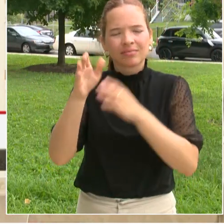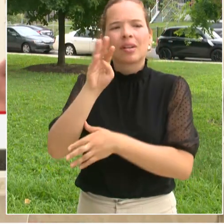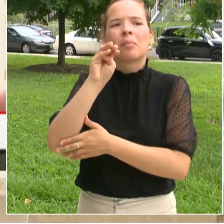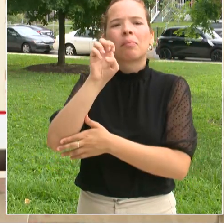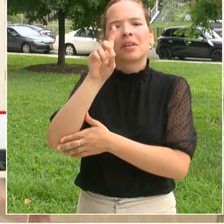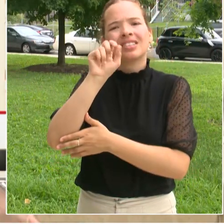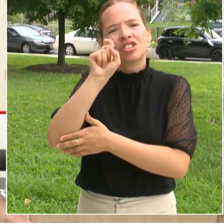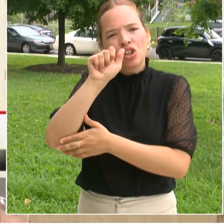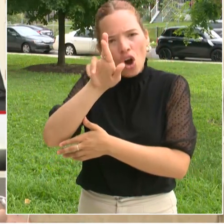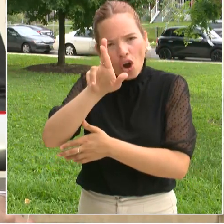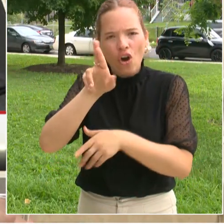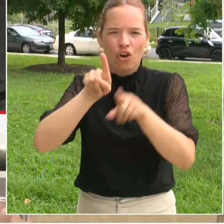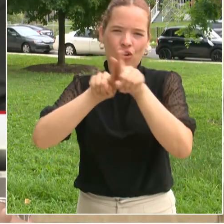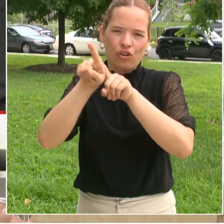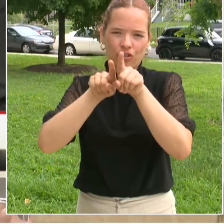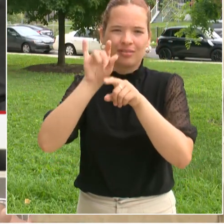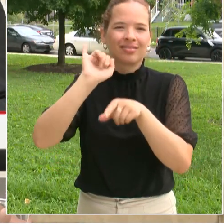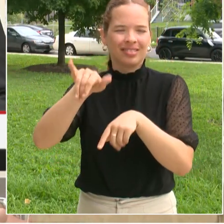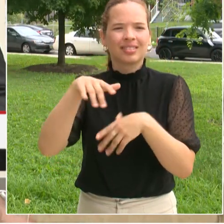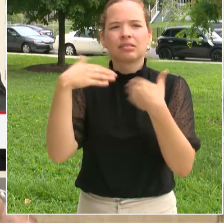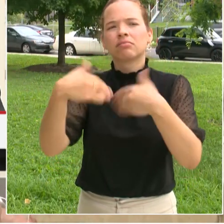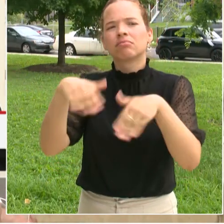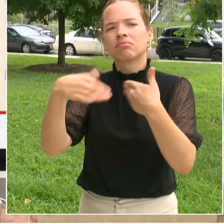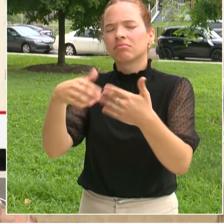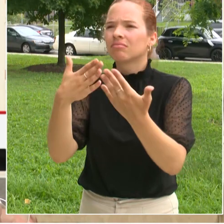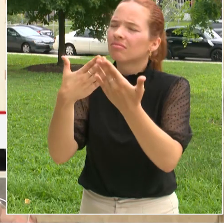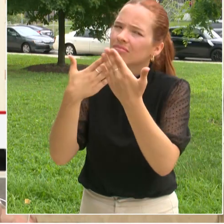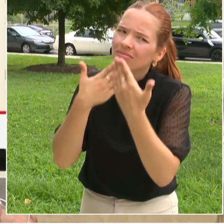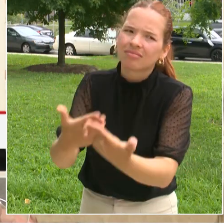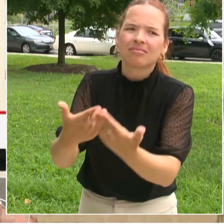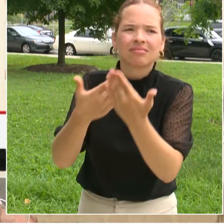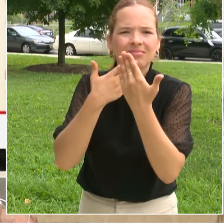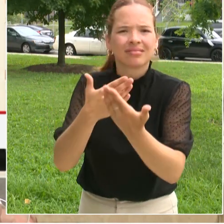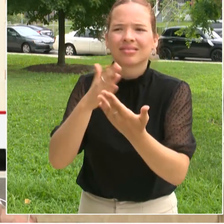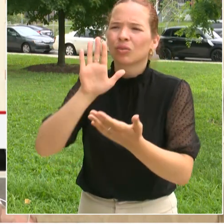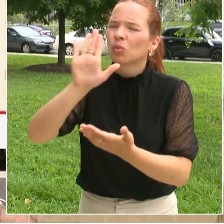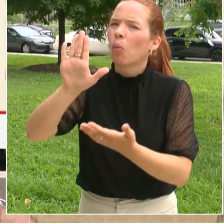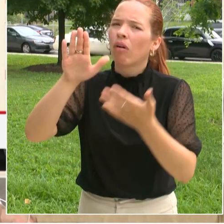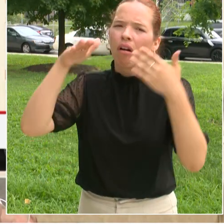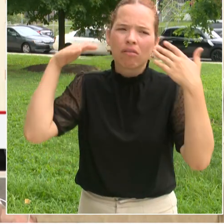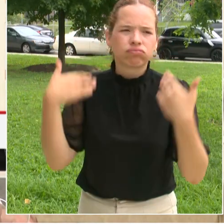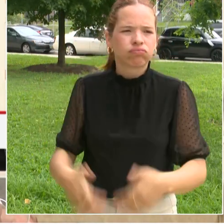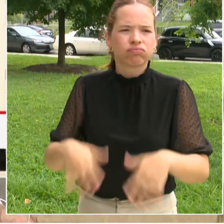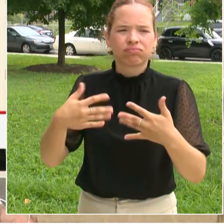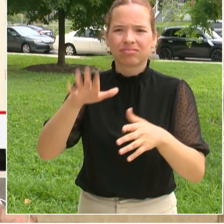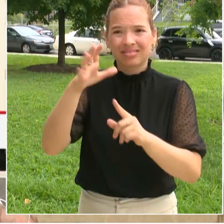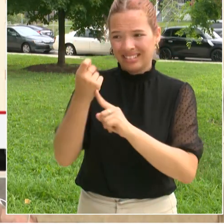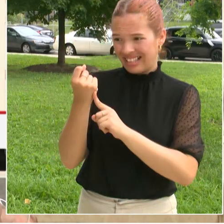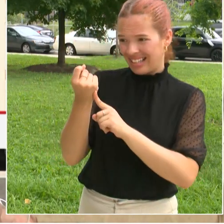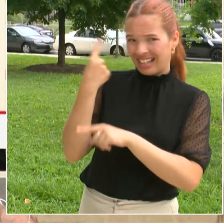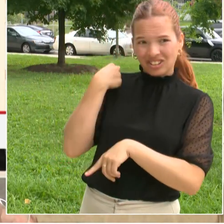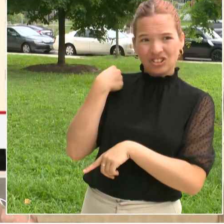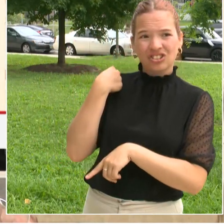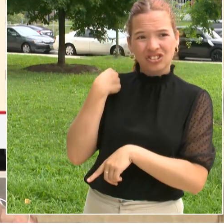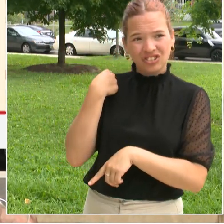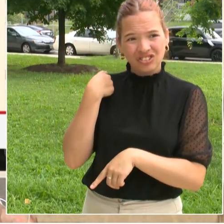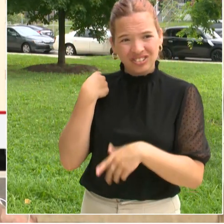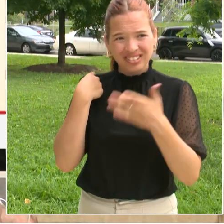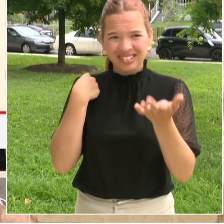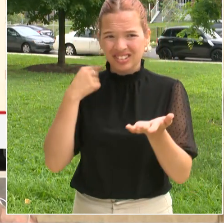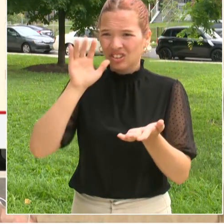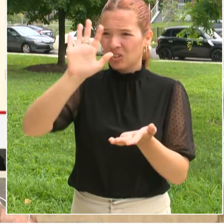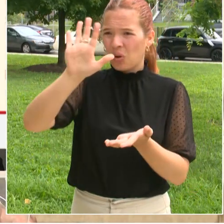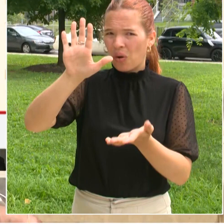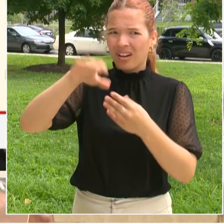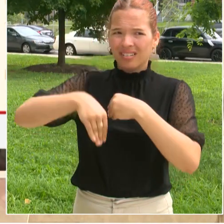a wealth of services for families. I was blown away last year, had an opportunity to be in the health suite and see one of our telehealth visits.